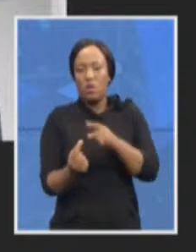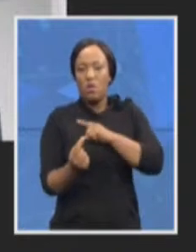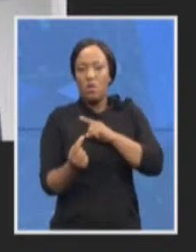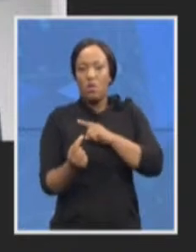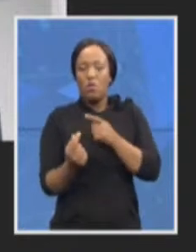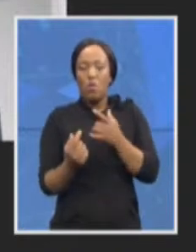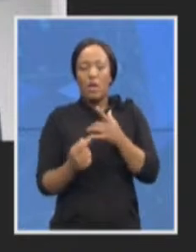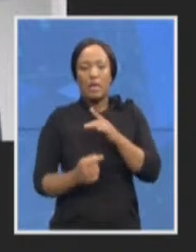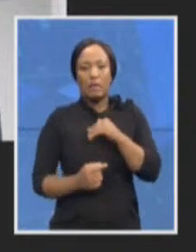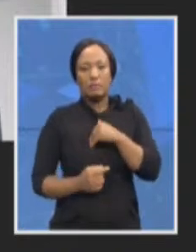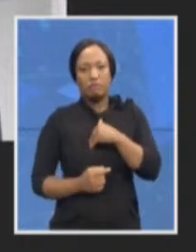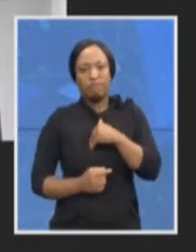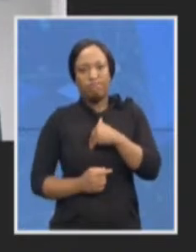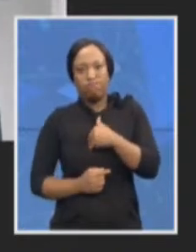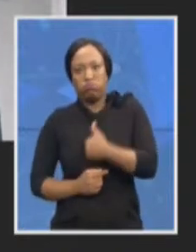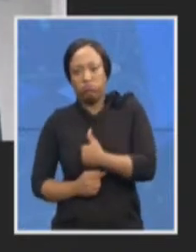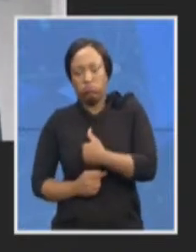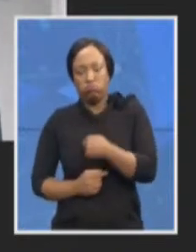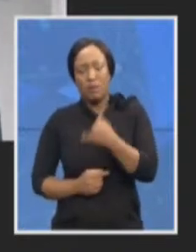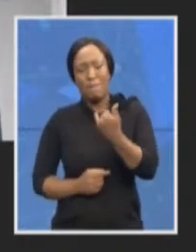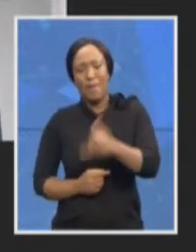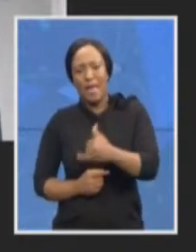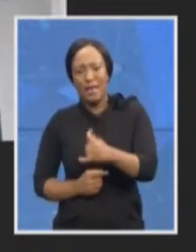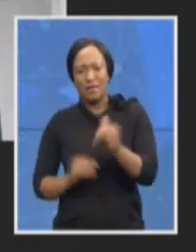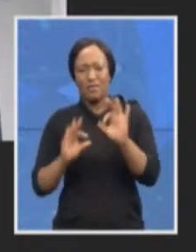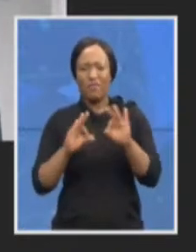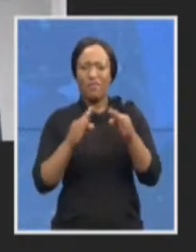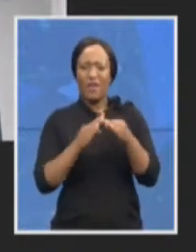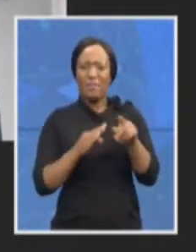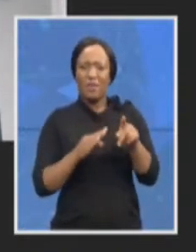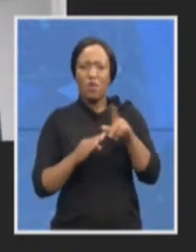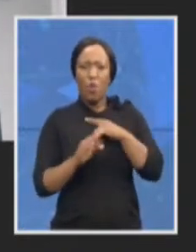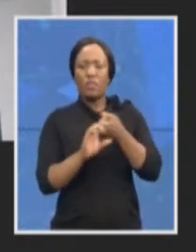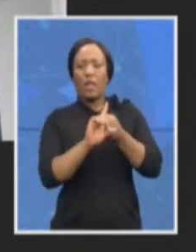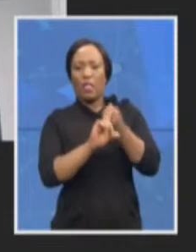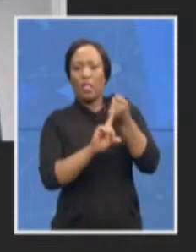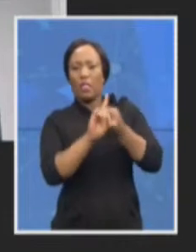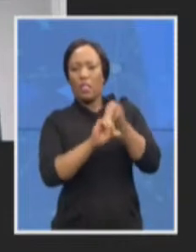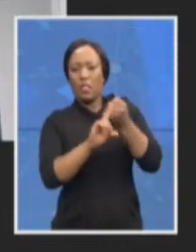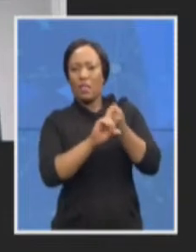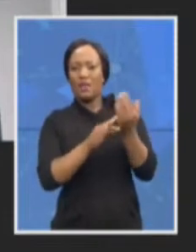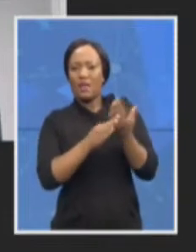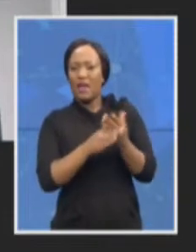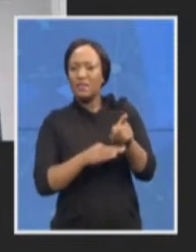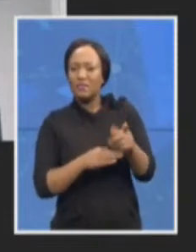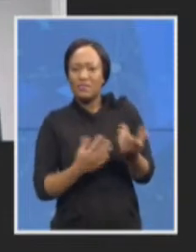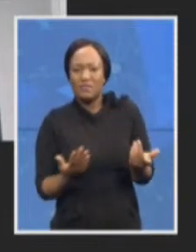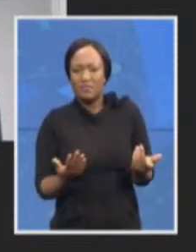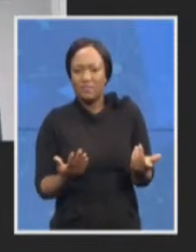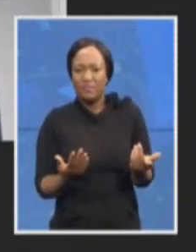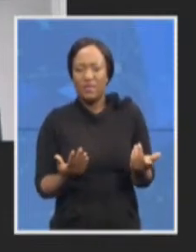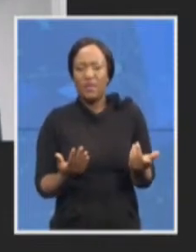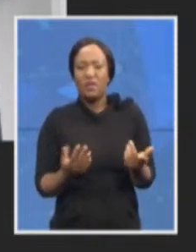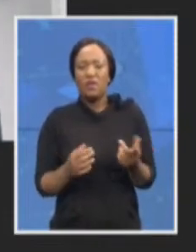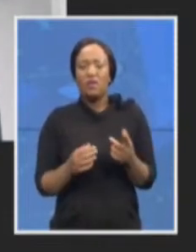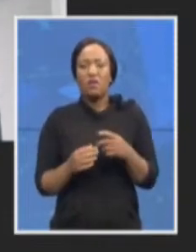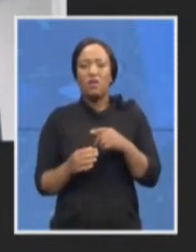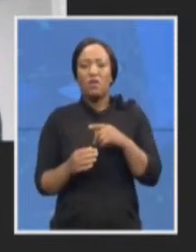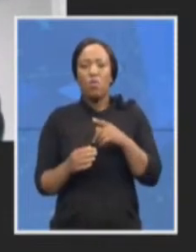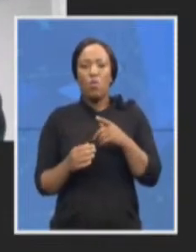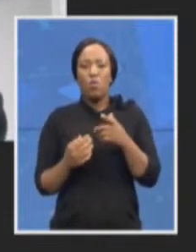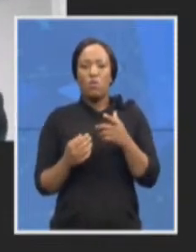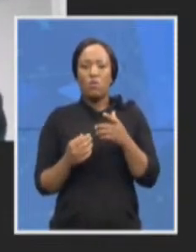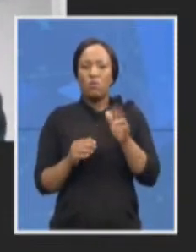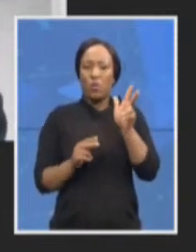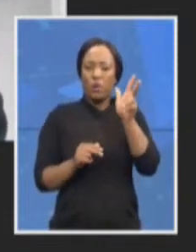in pursuing these cases there appears to be a very disturbing amount of evidence that has been outlined